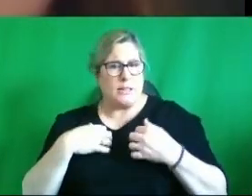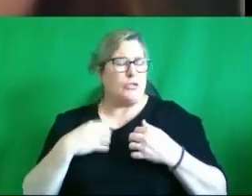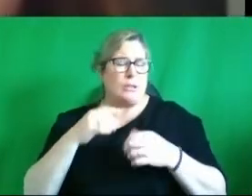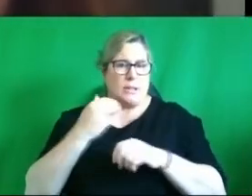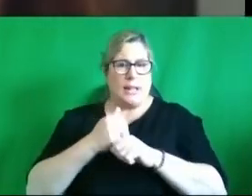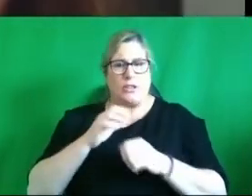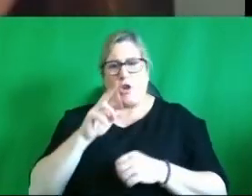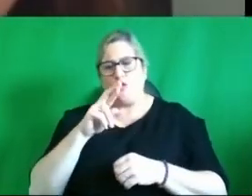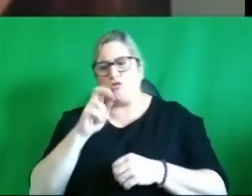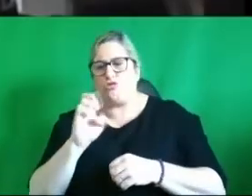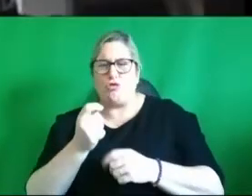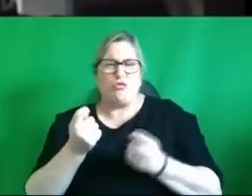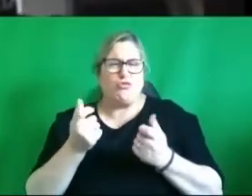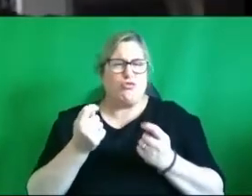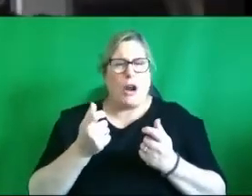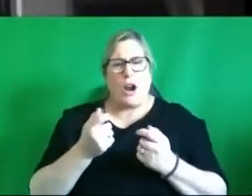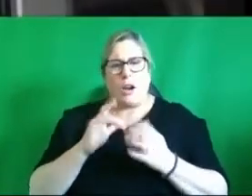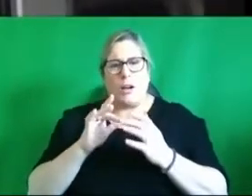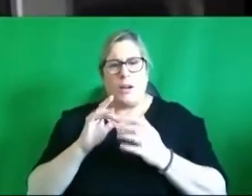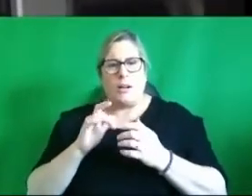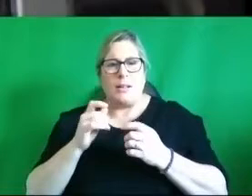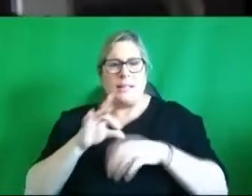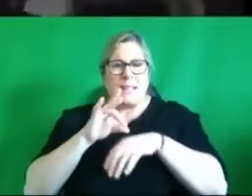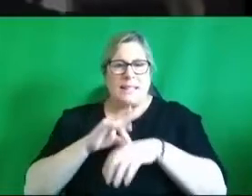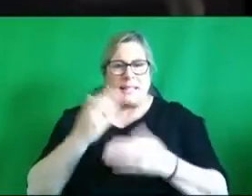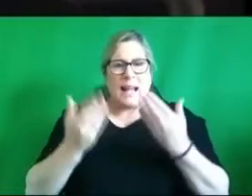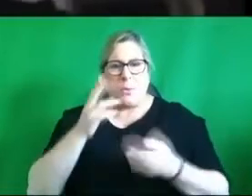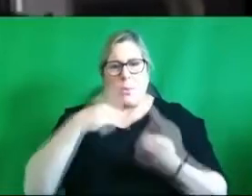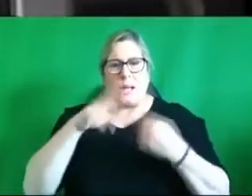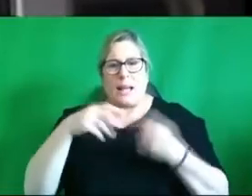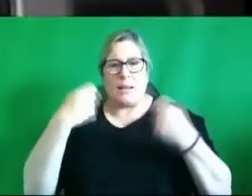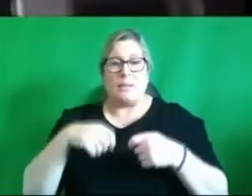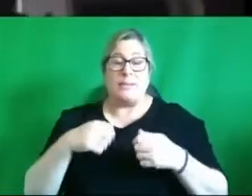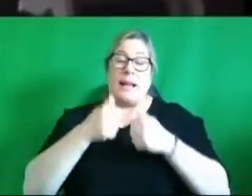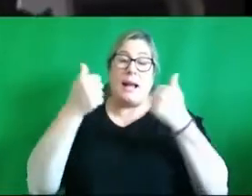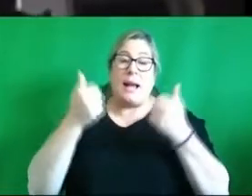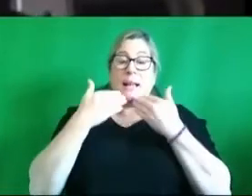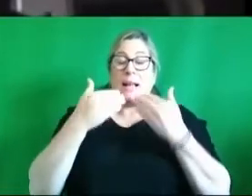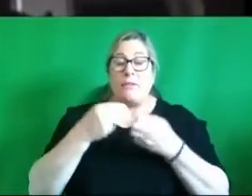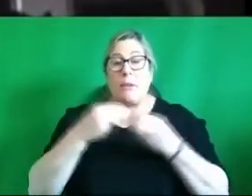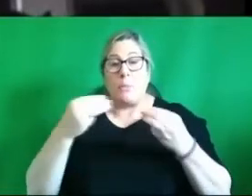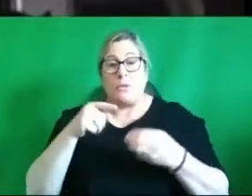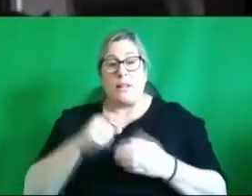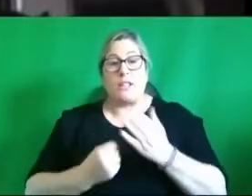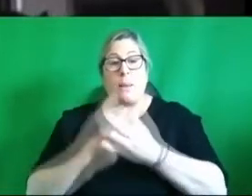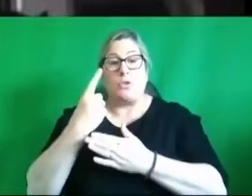collaborate further uh on them hi and thank you very much for this opportunity um it's a